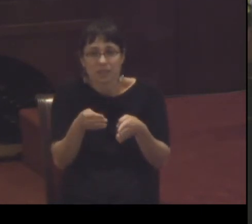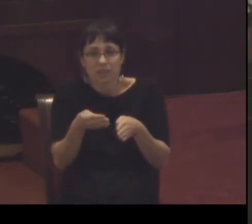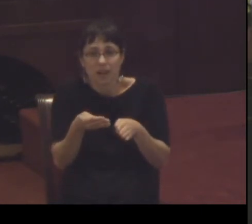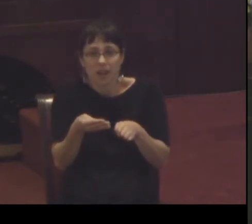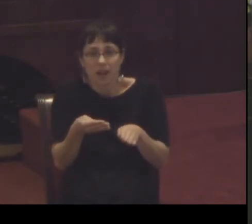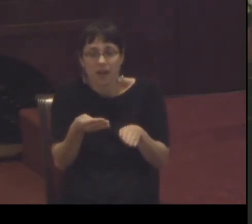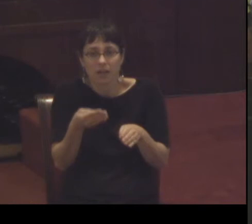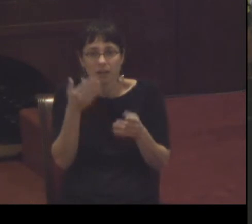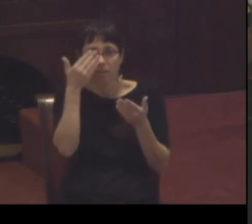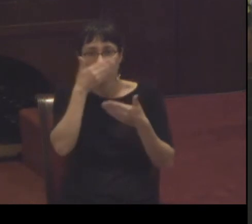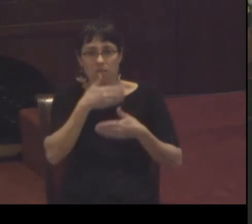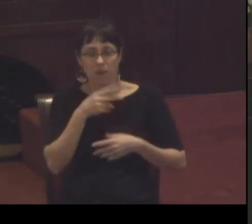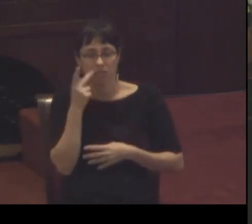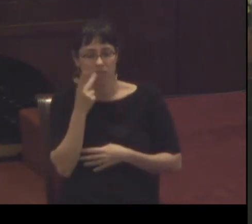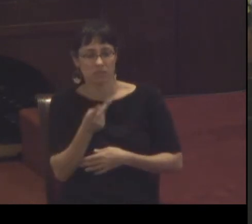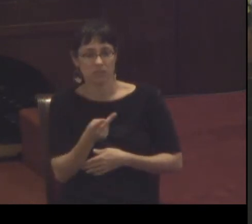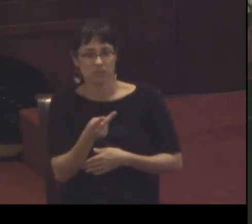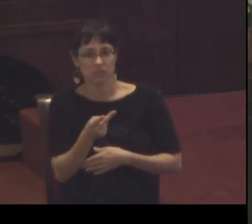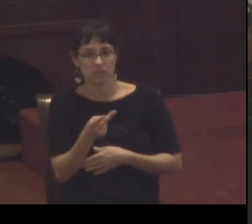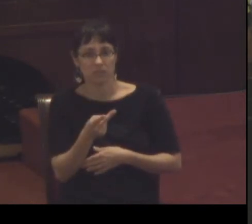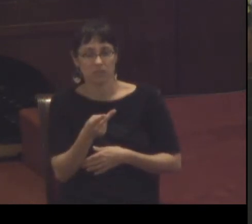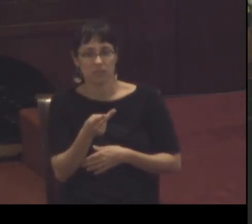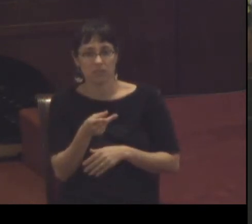shortly before Betsy died